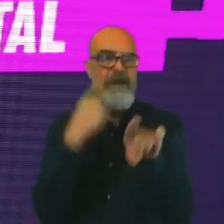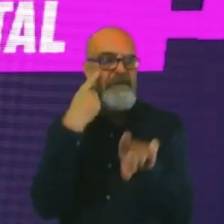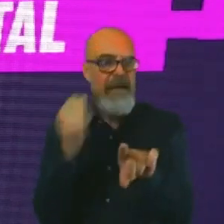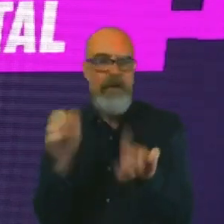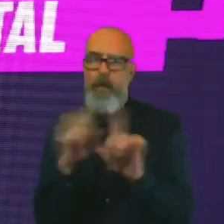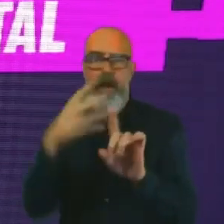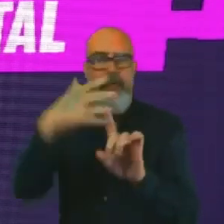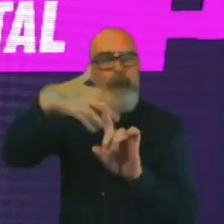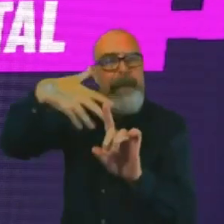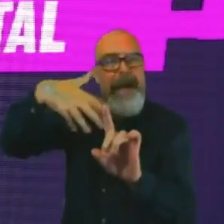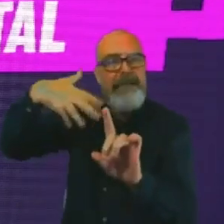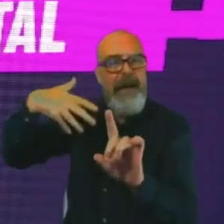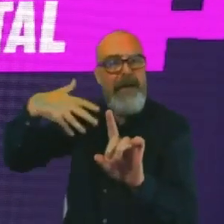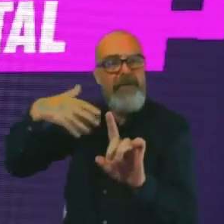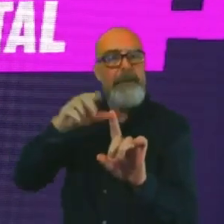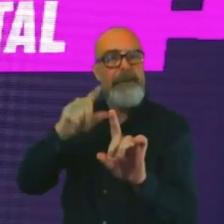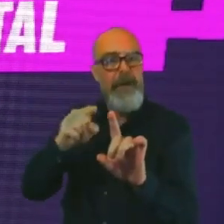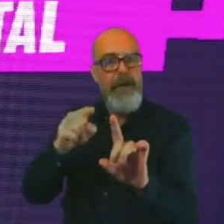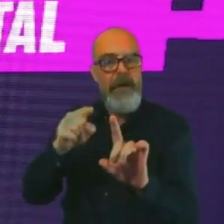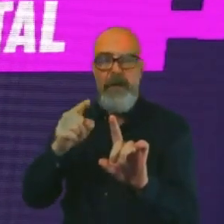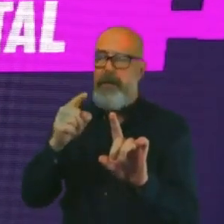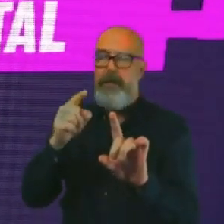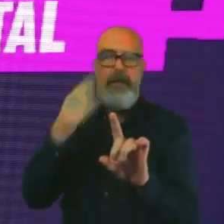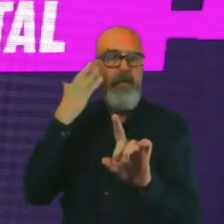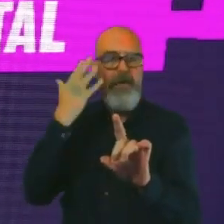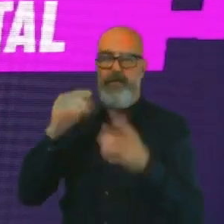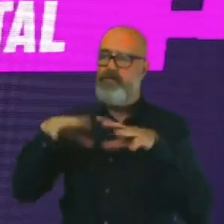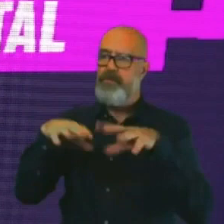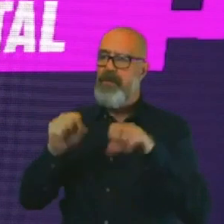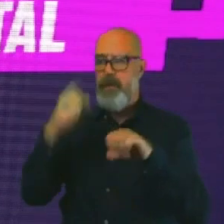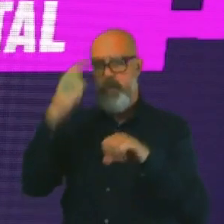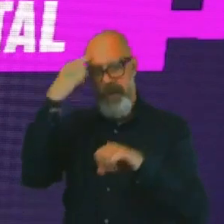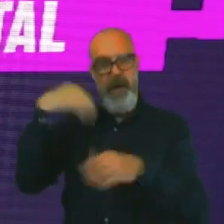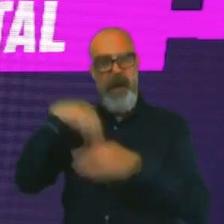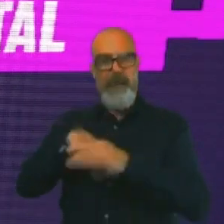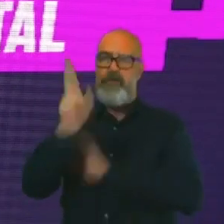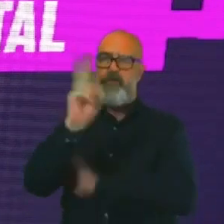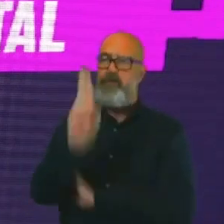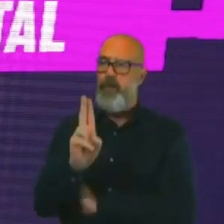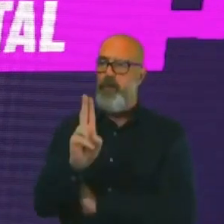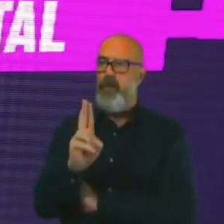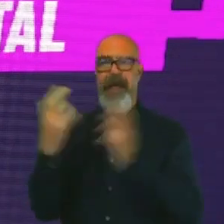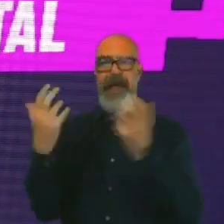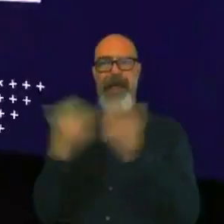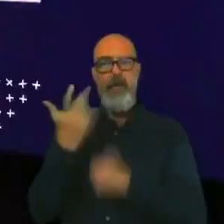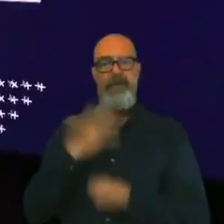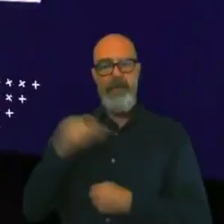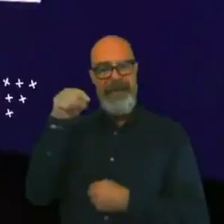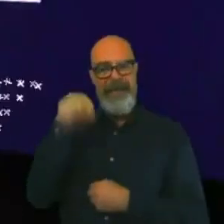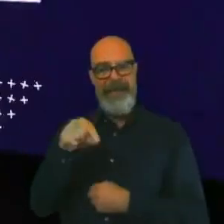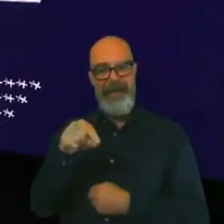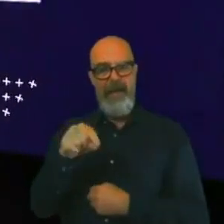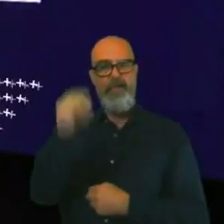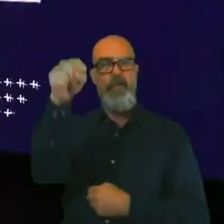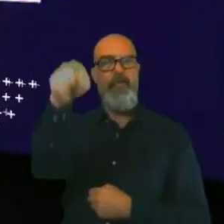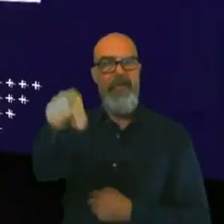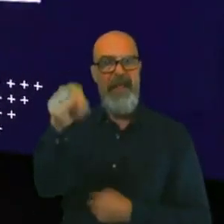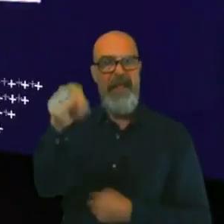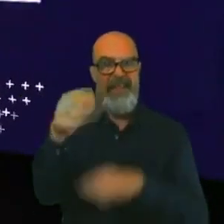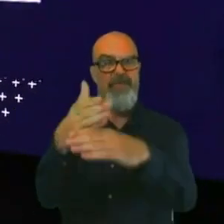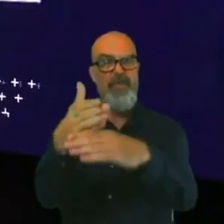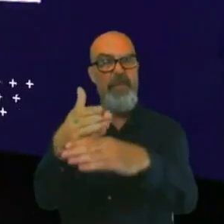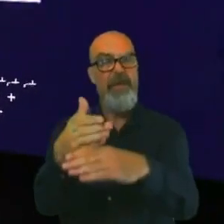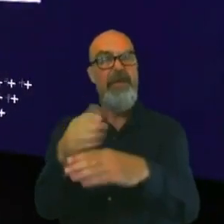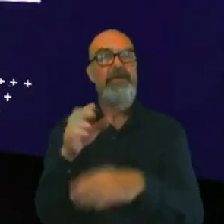at your age, it's like, well, how do I get from here, being at school, to those roles? So a great question for Andrea